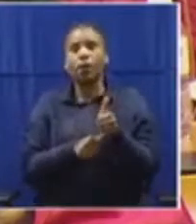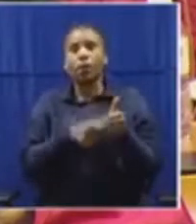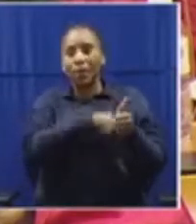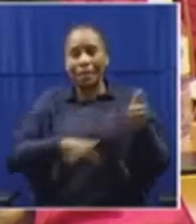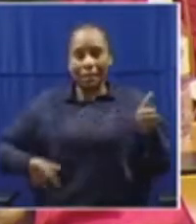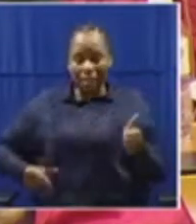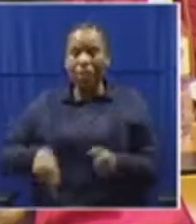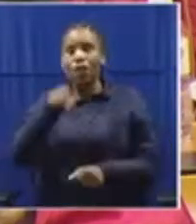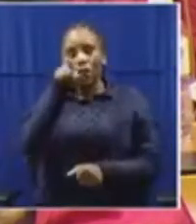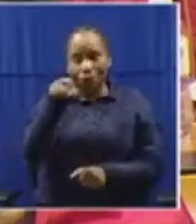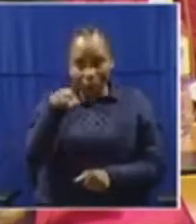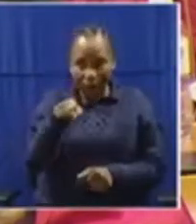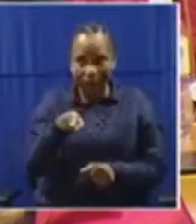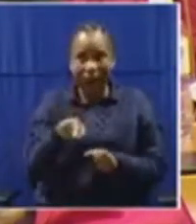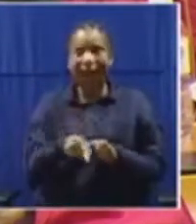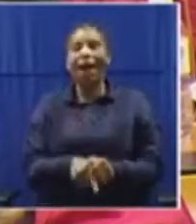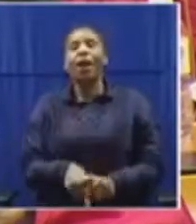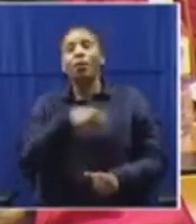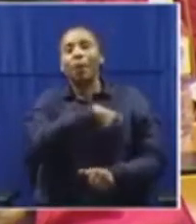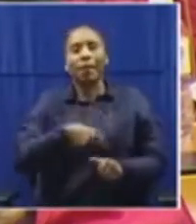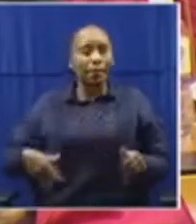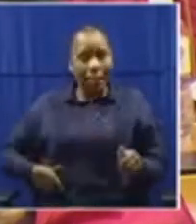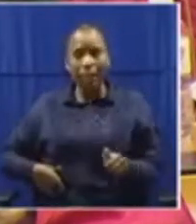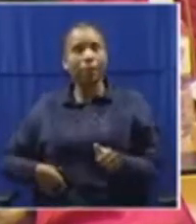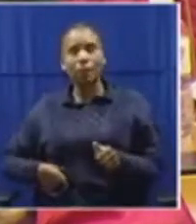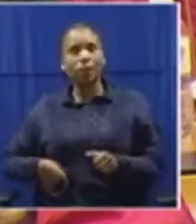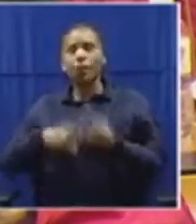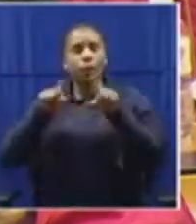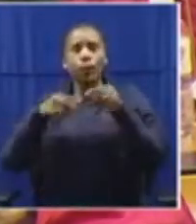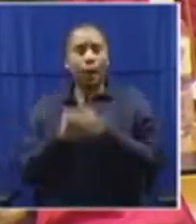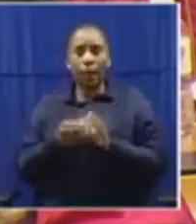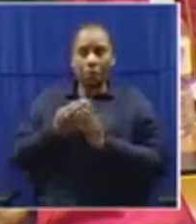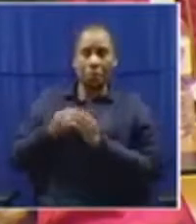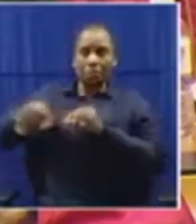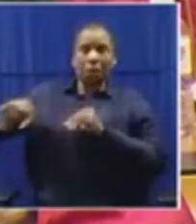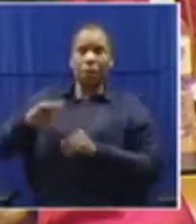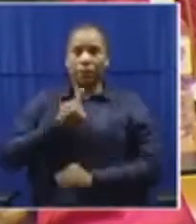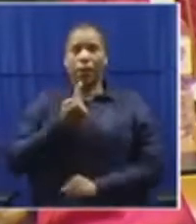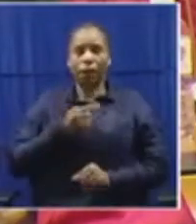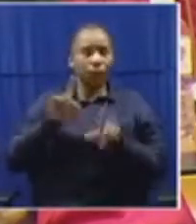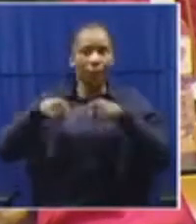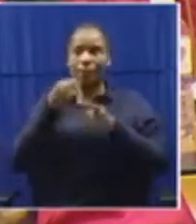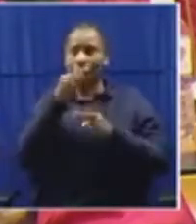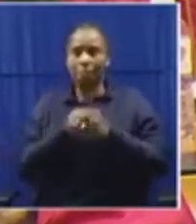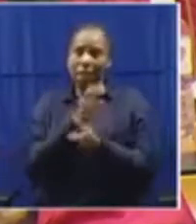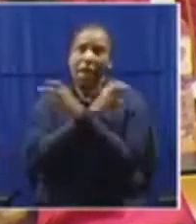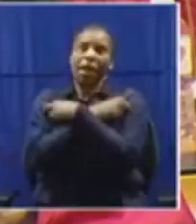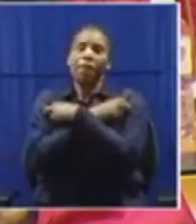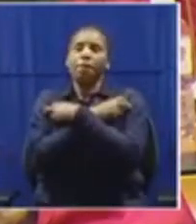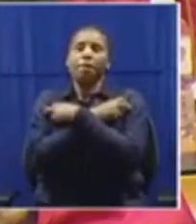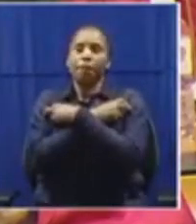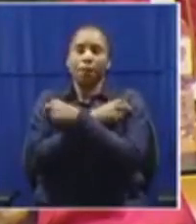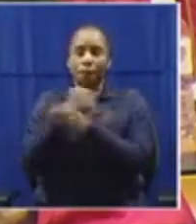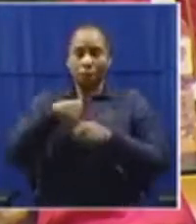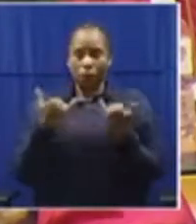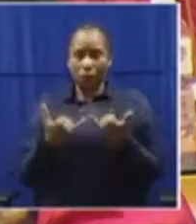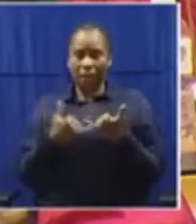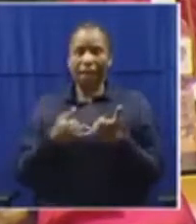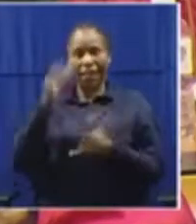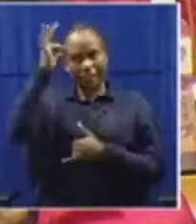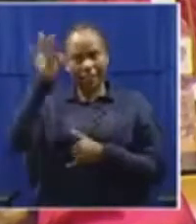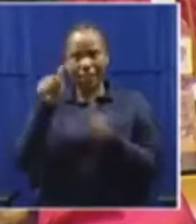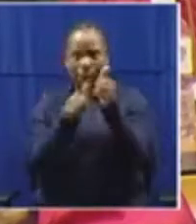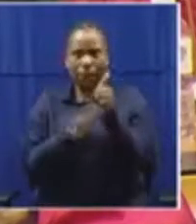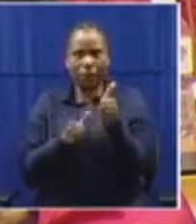and you can't take leave from yourself. You can't say, today, I'm on leave. I'm not a state deputy president, I'm a